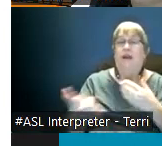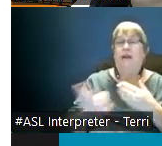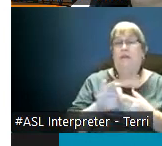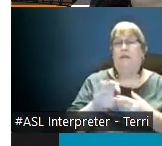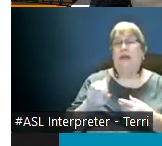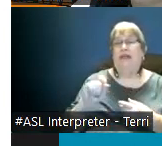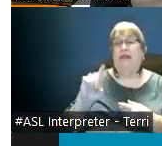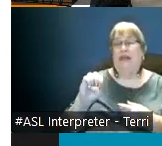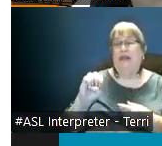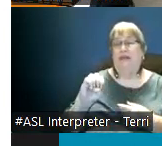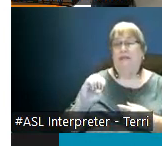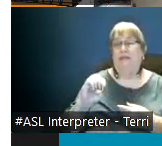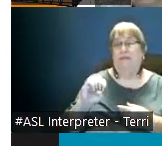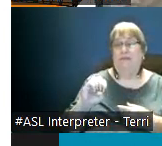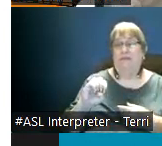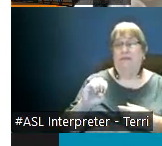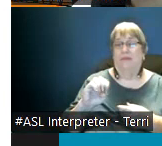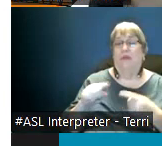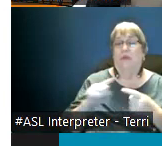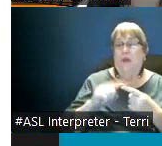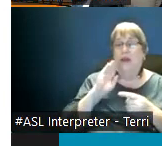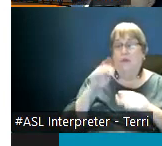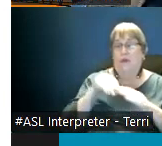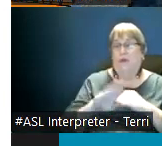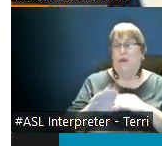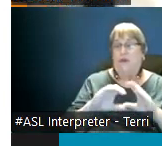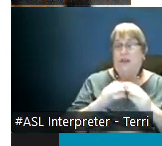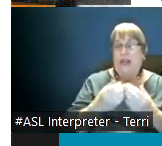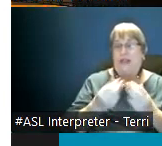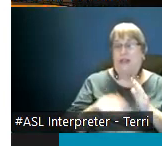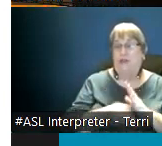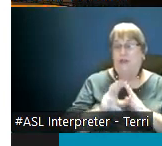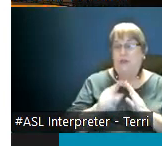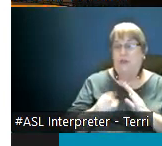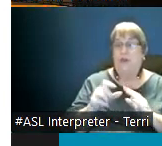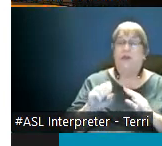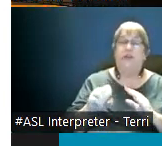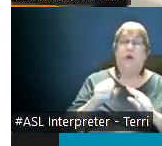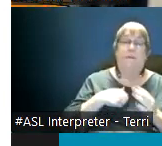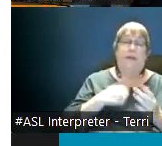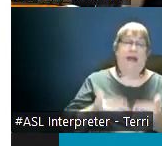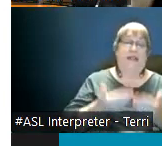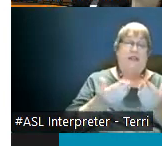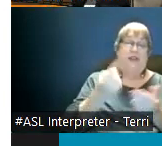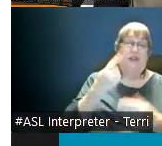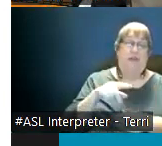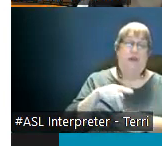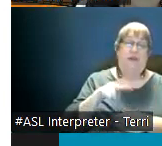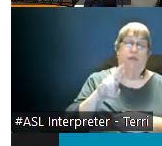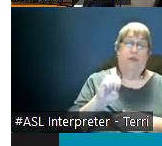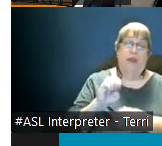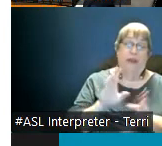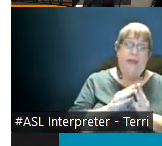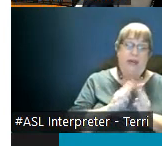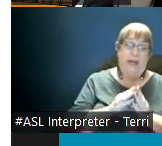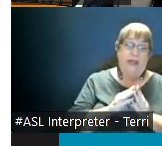nick will come into your class and review you so one of the suggestions i have for the pre-meeting for everybody is that you should take